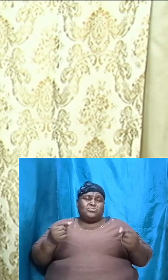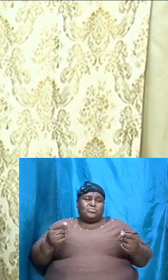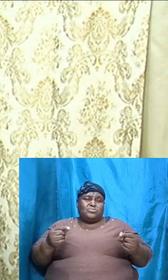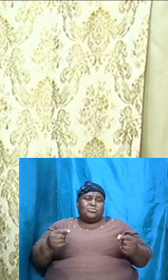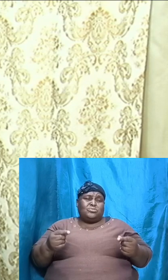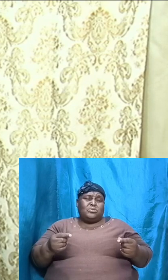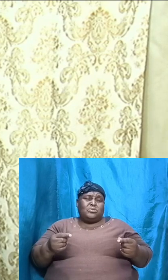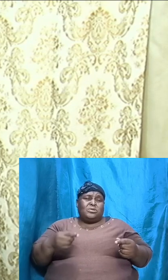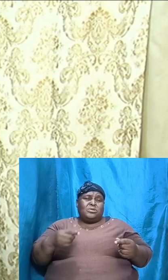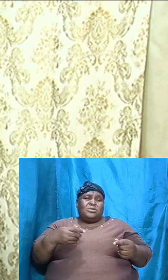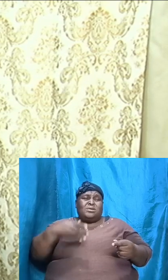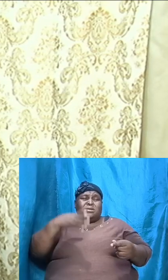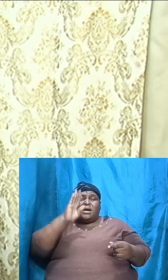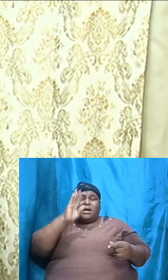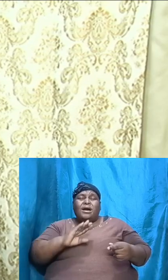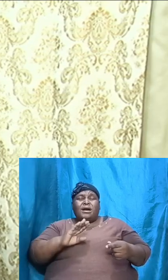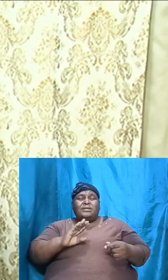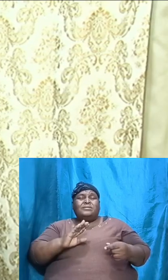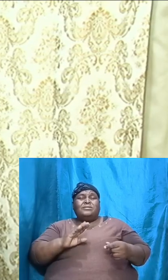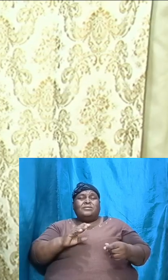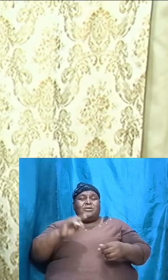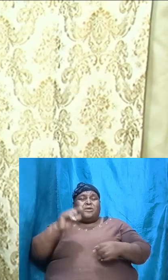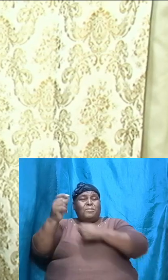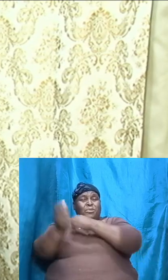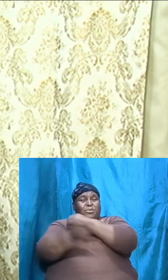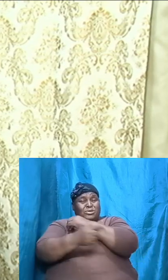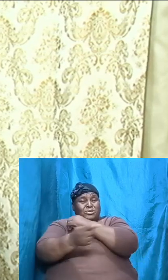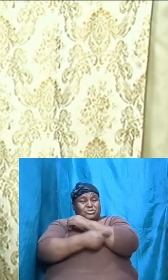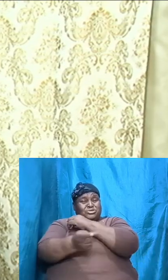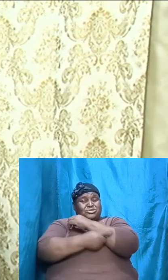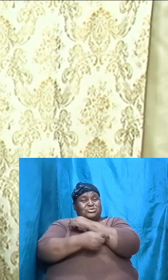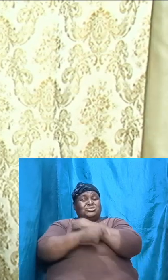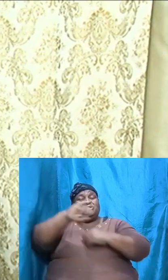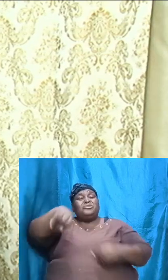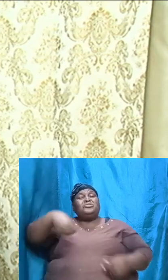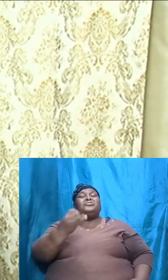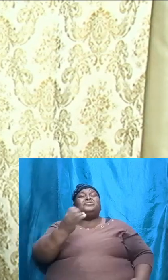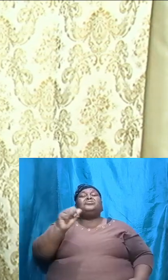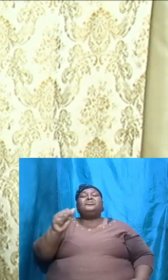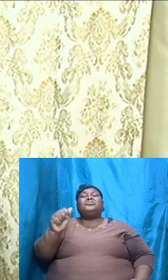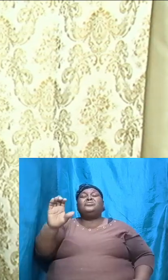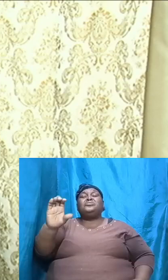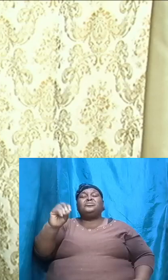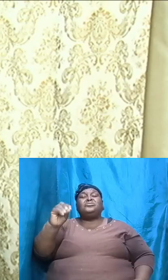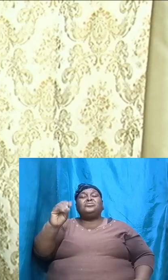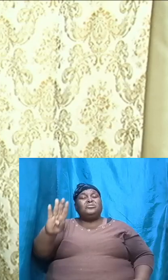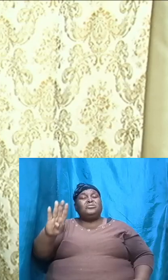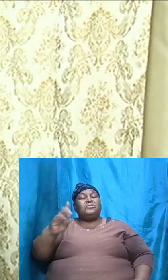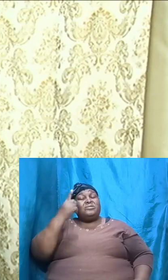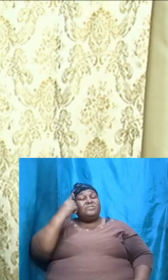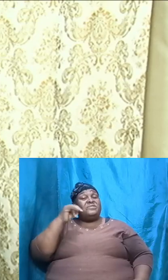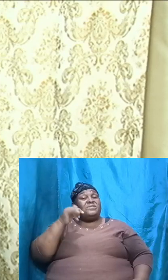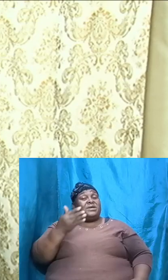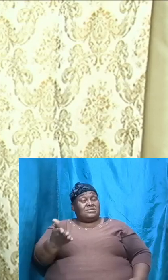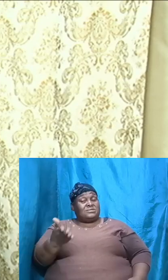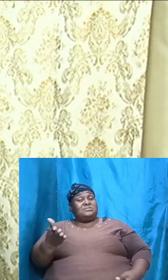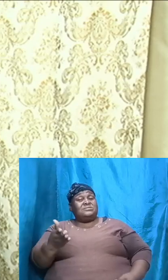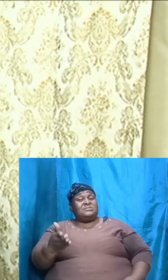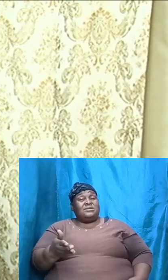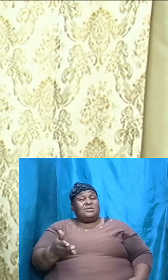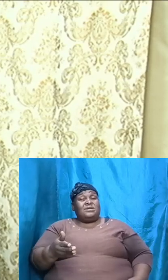with him for that but he made sure that he preserved him so that he could pour out upon him the